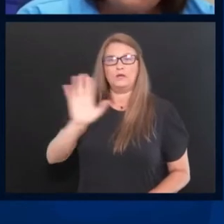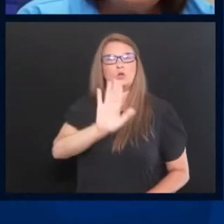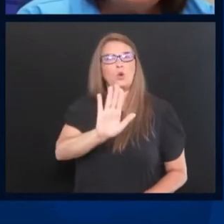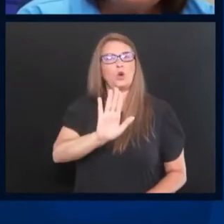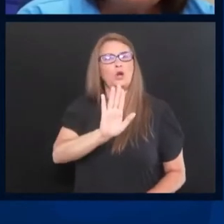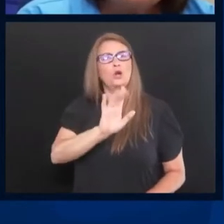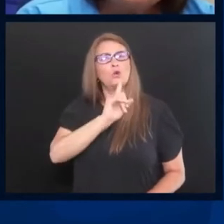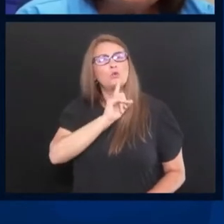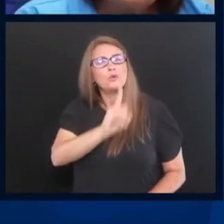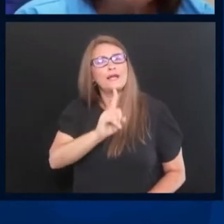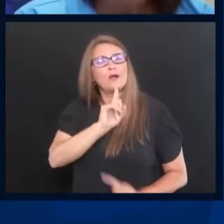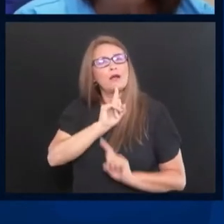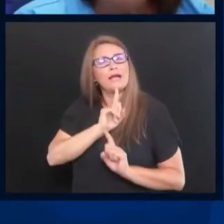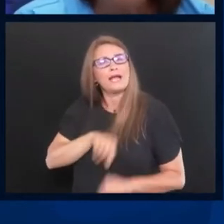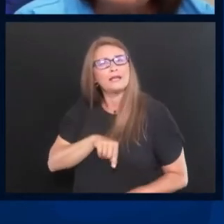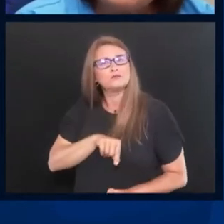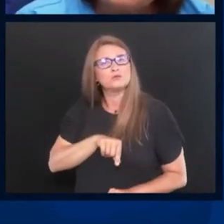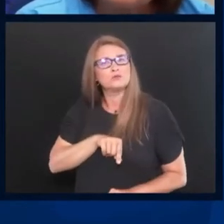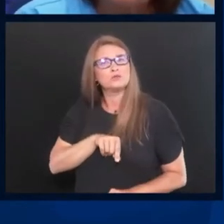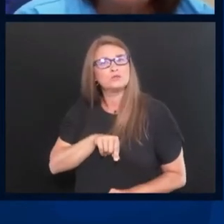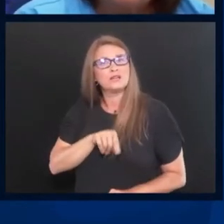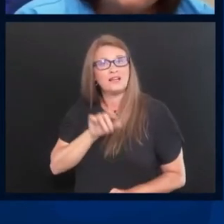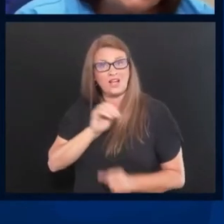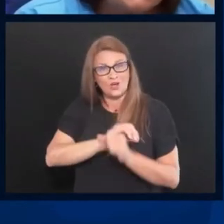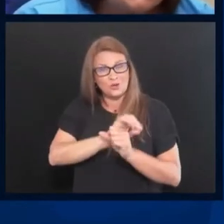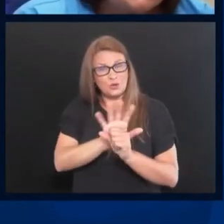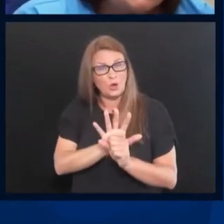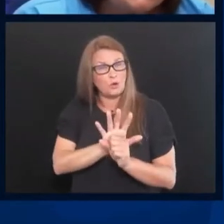This COVID is a monster.